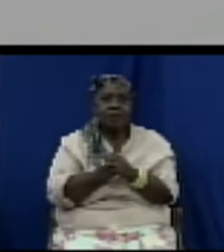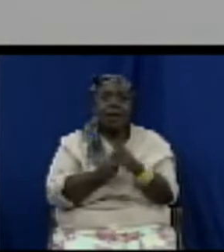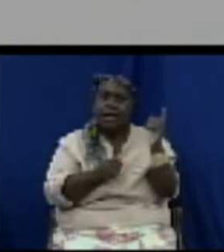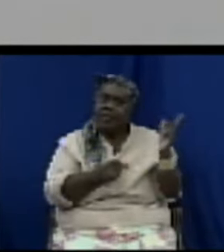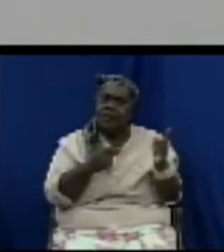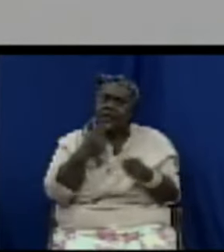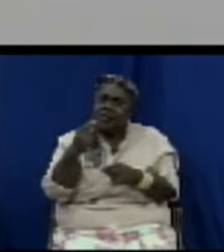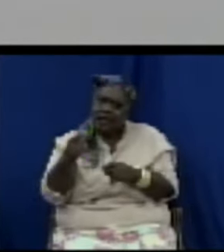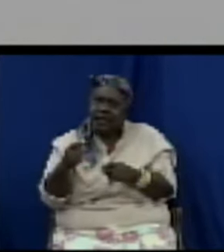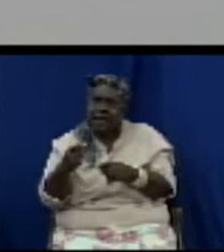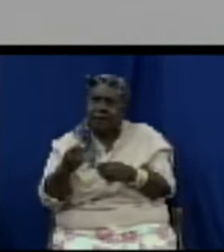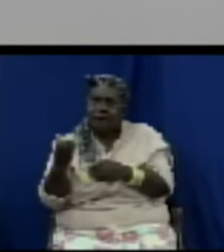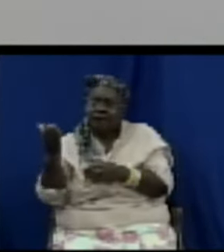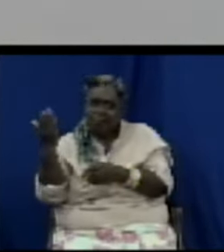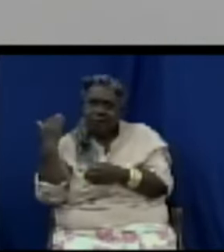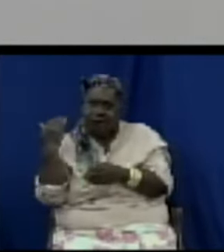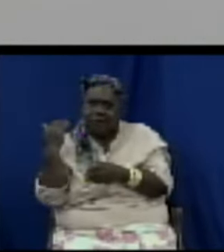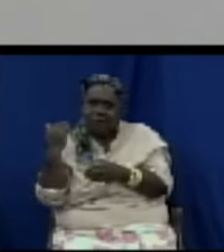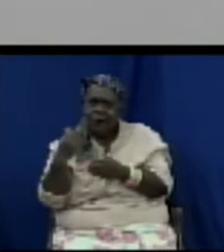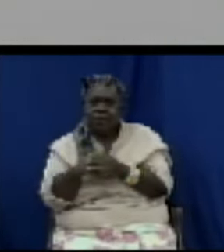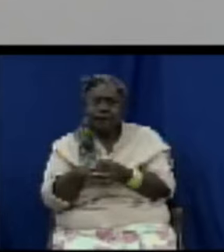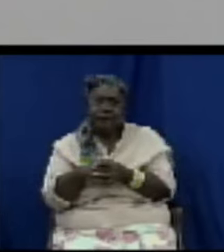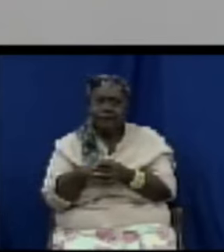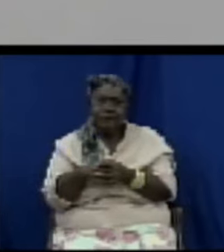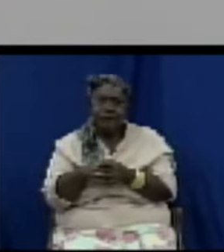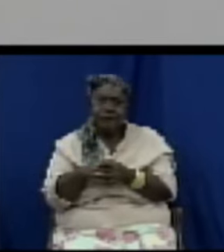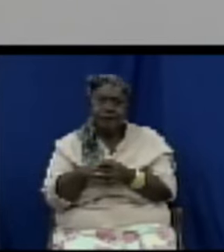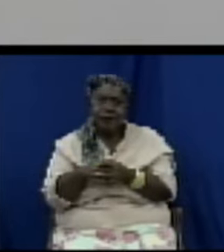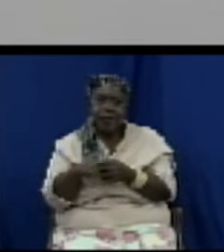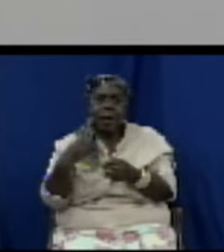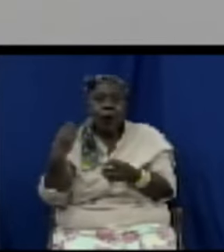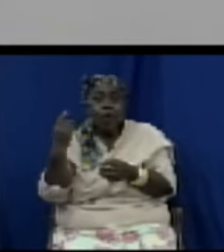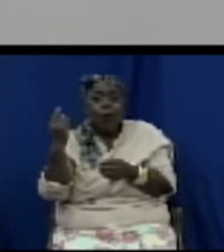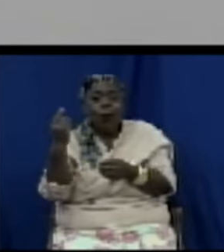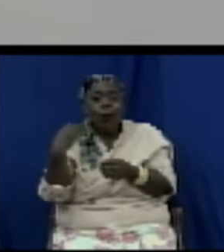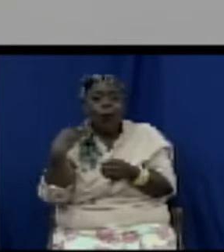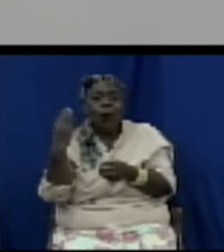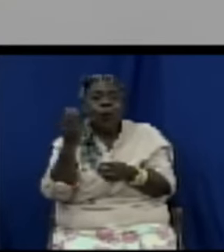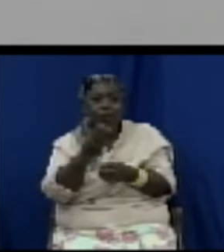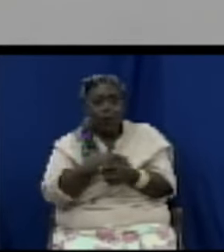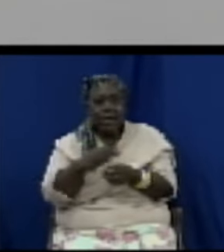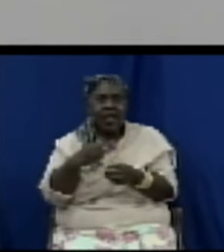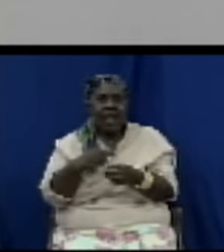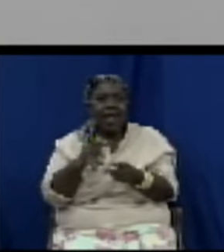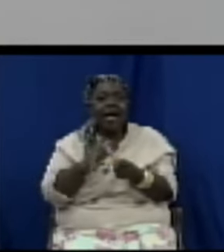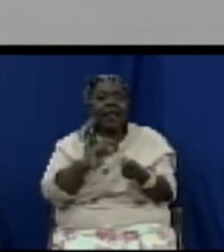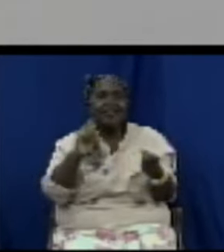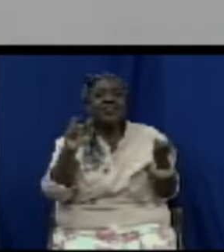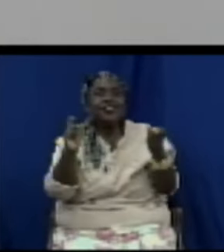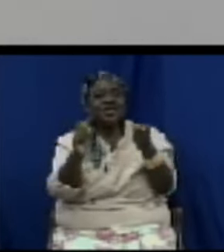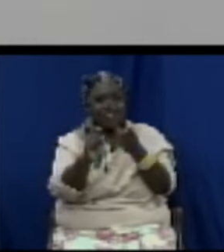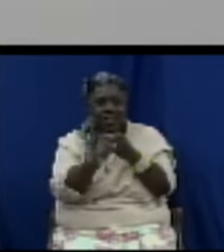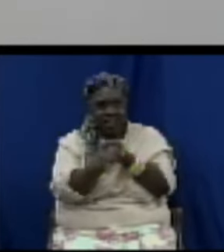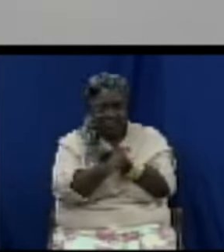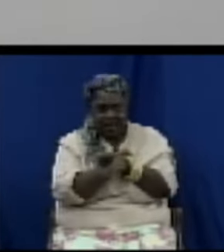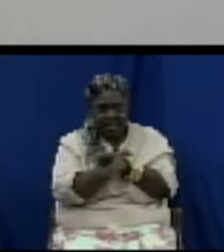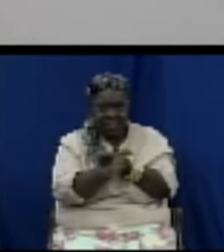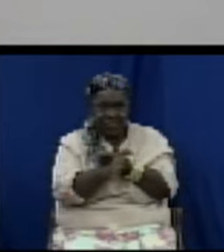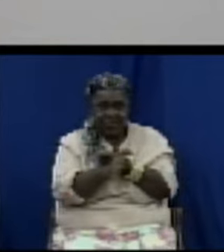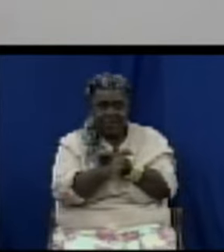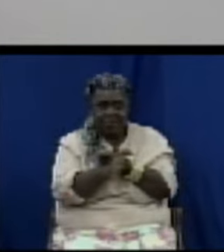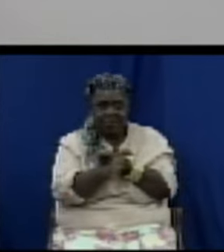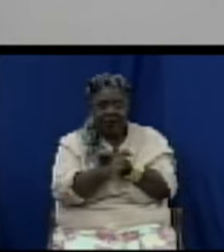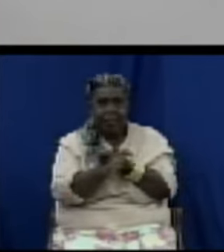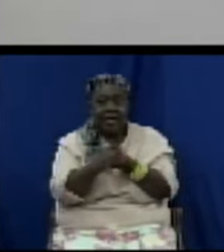contextualize this around our transition to a sustainable island state the consumer protection bill speaks to